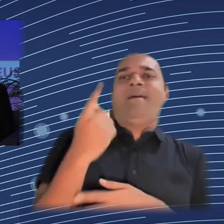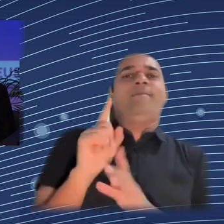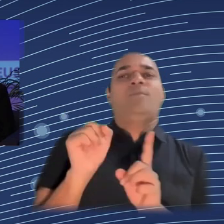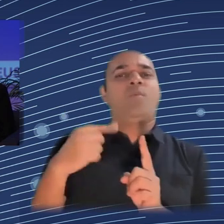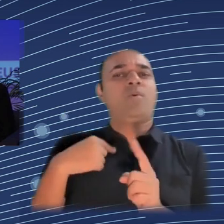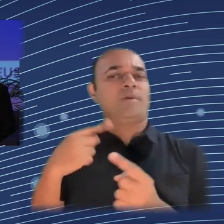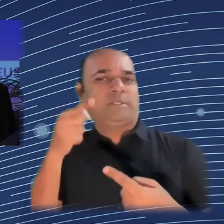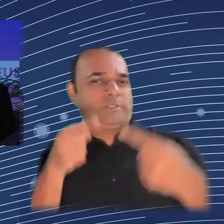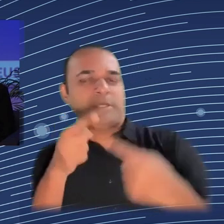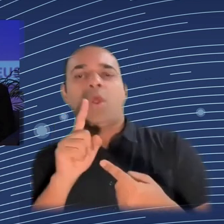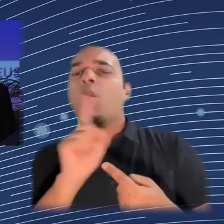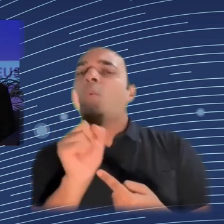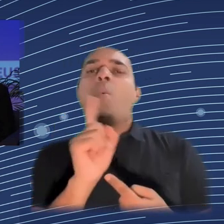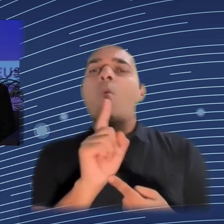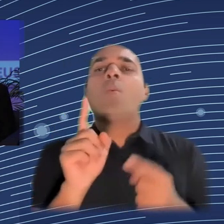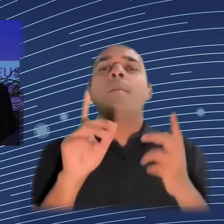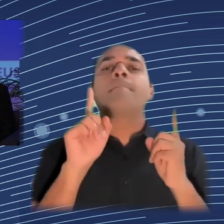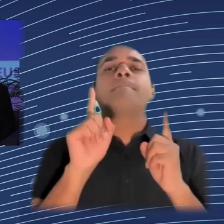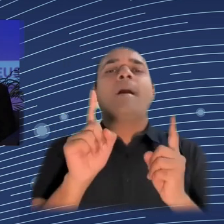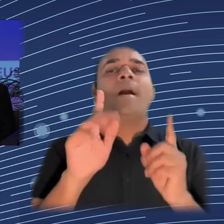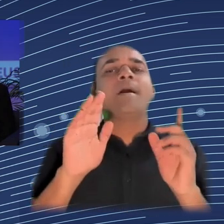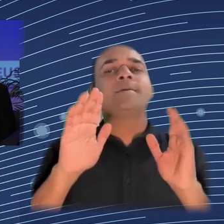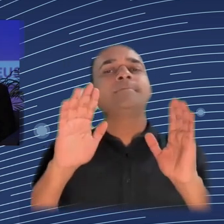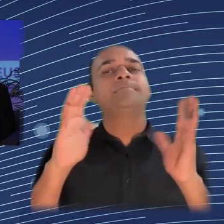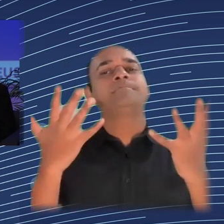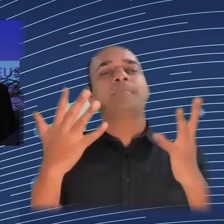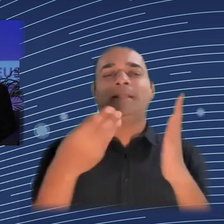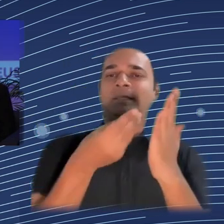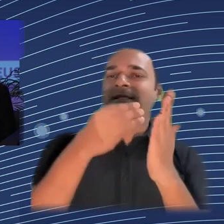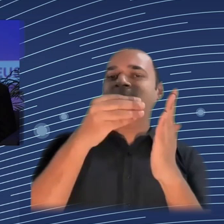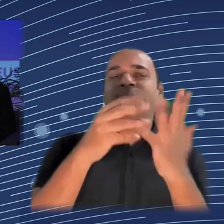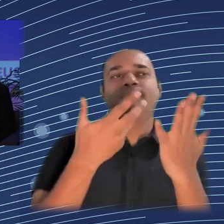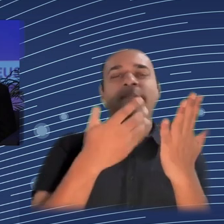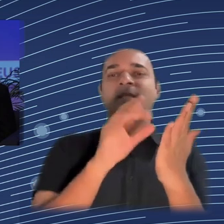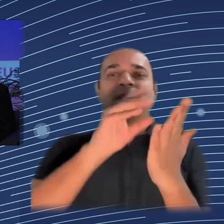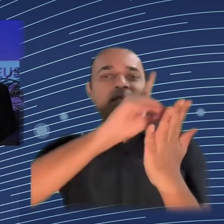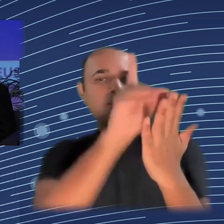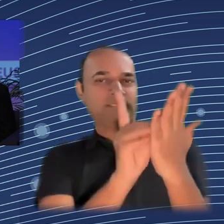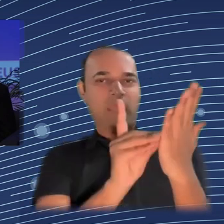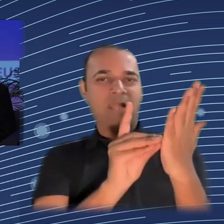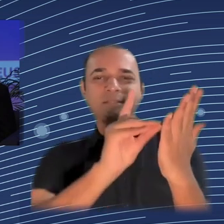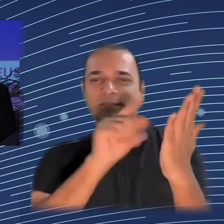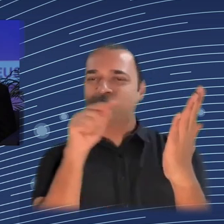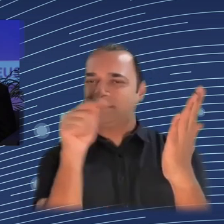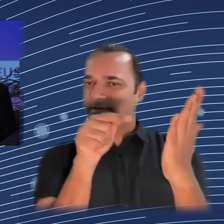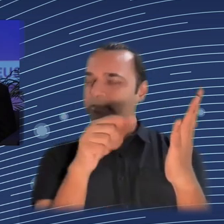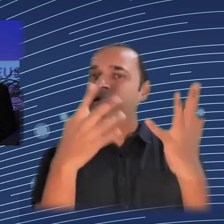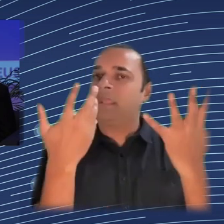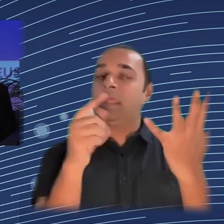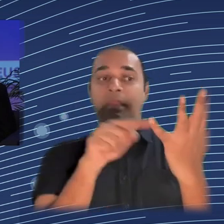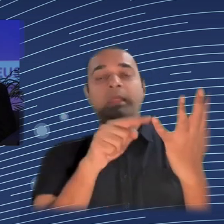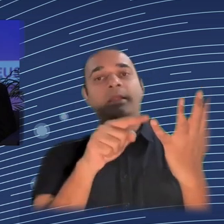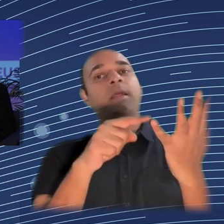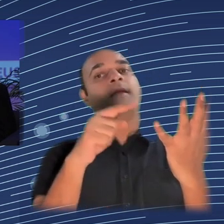has done this for a very long time, starting from the 70s, and has developed processes for understanding even the